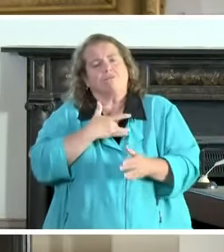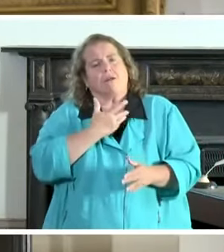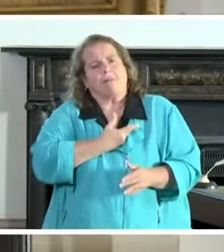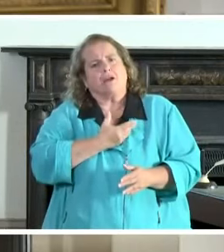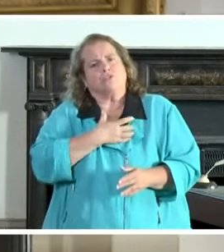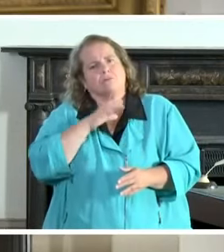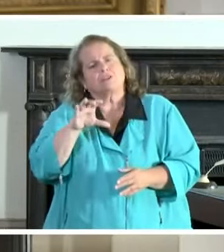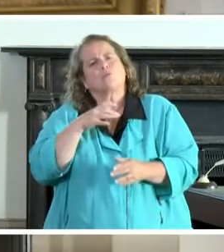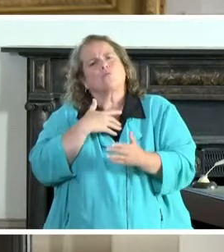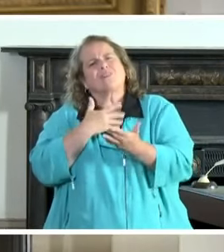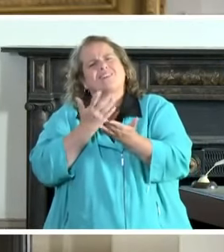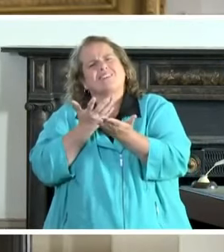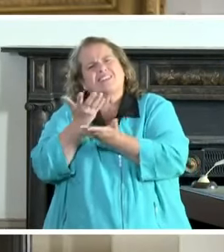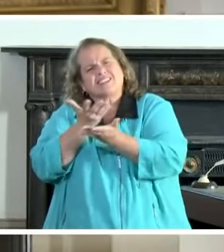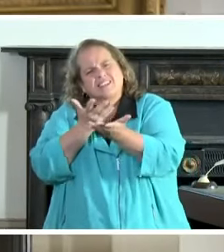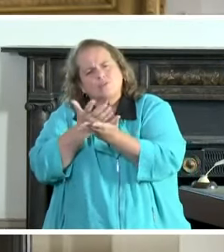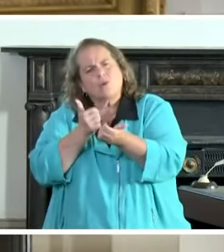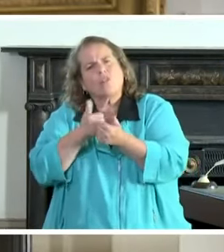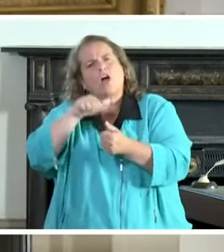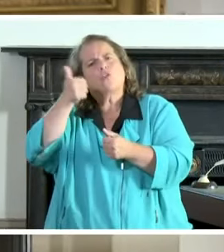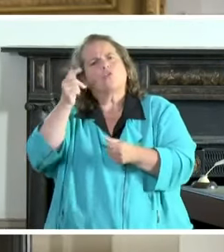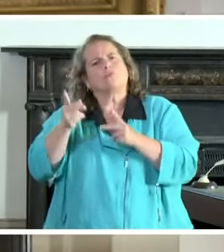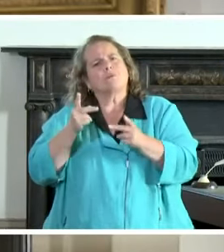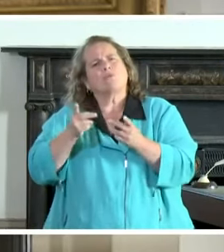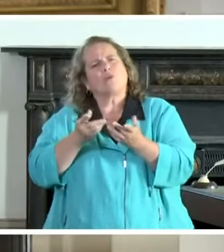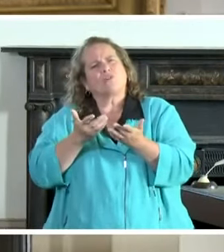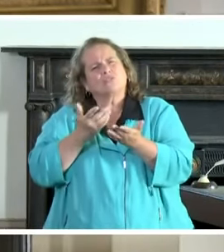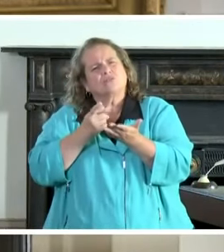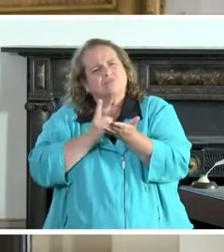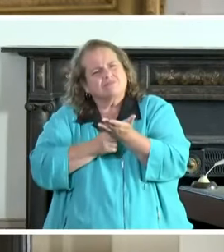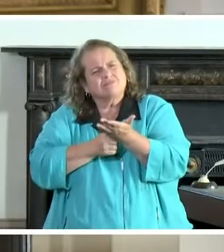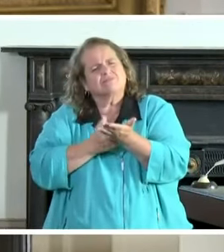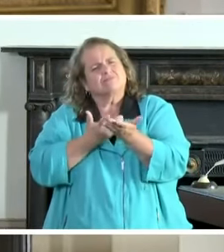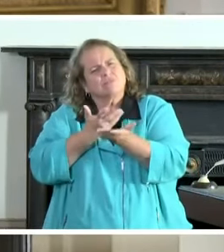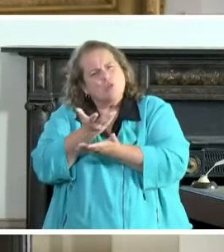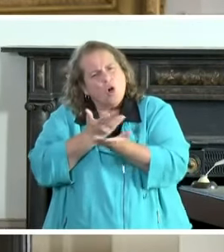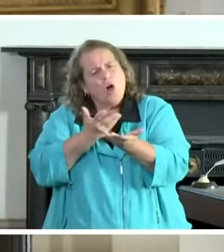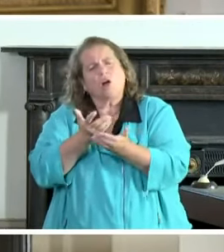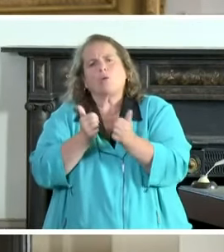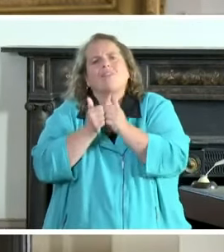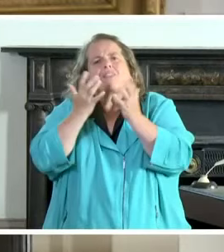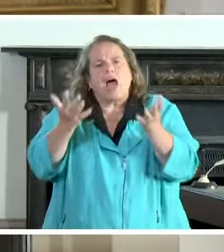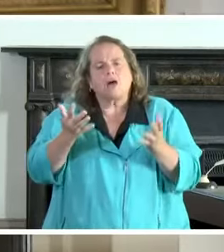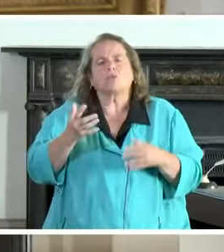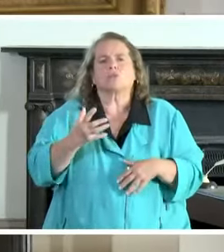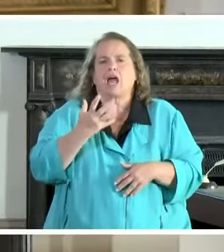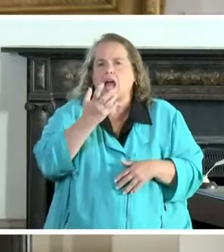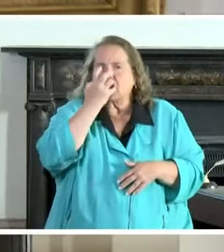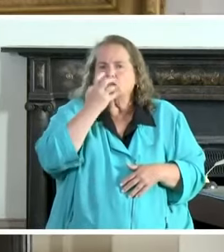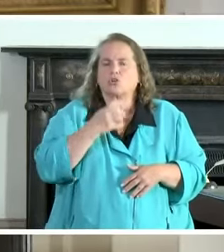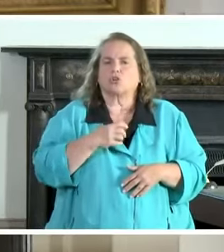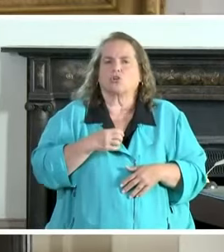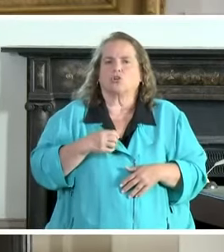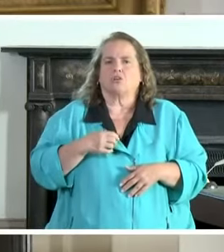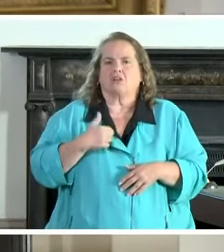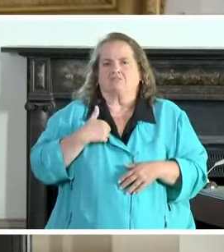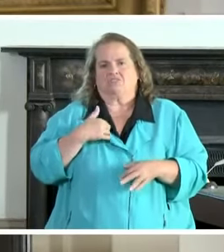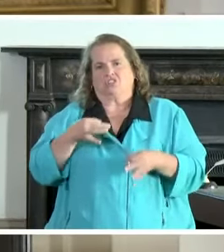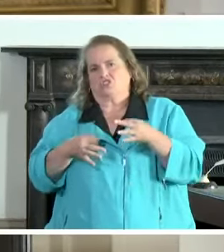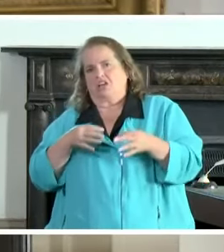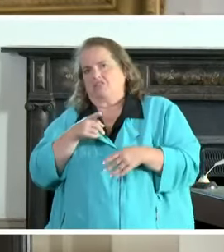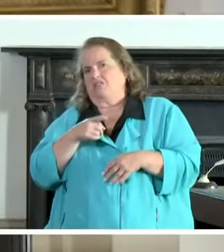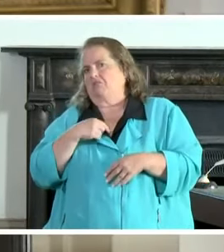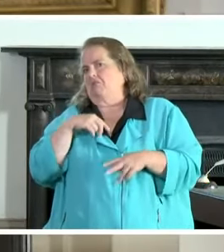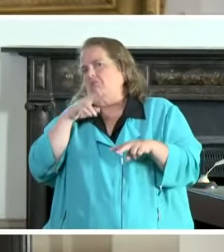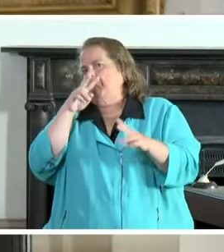to each other without the initial judgment or anger when we can put other people and their well-being